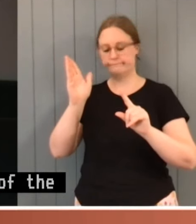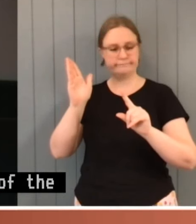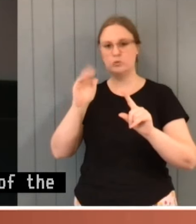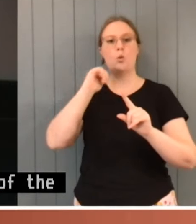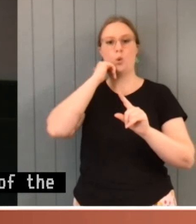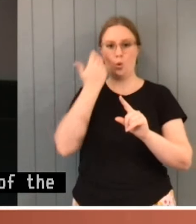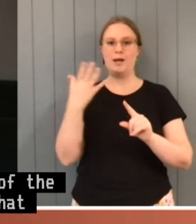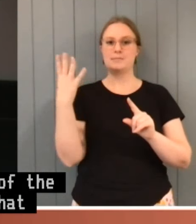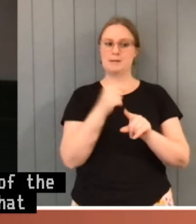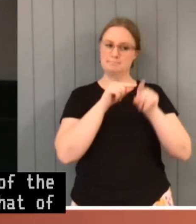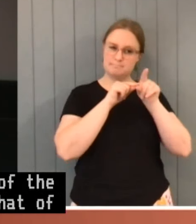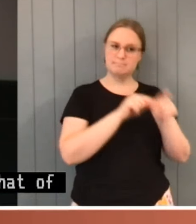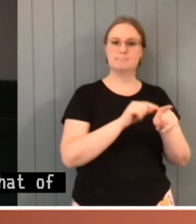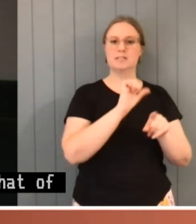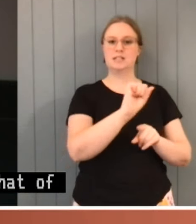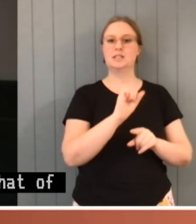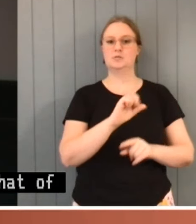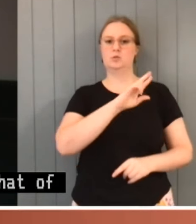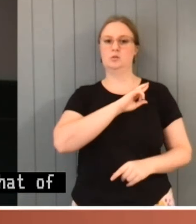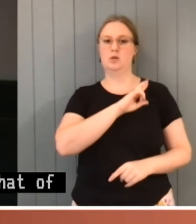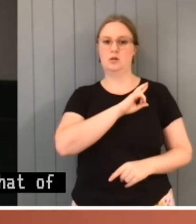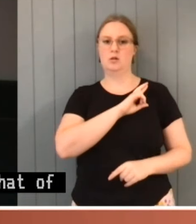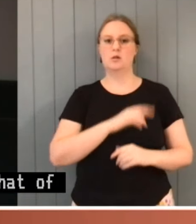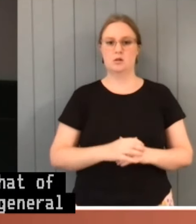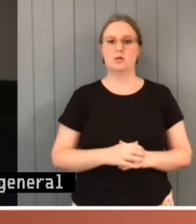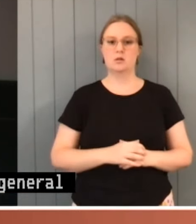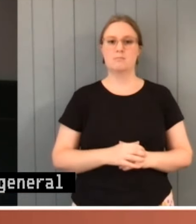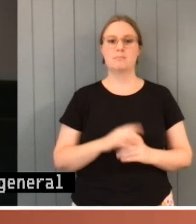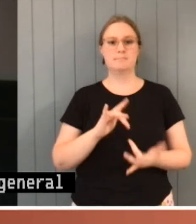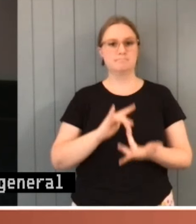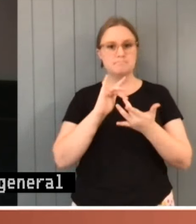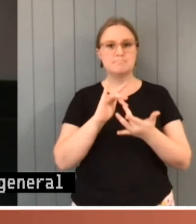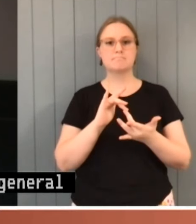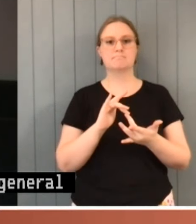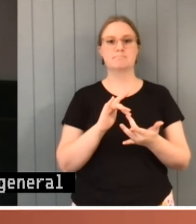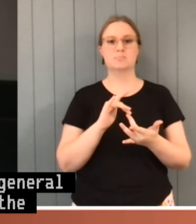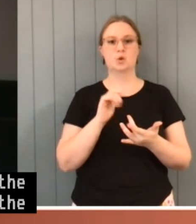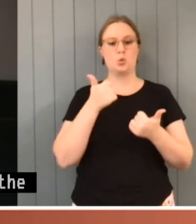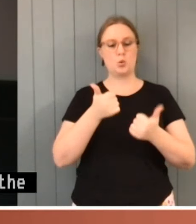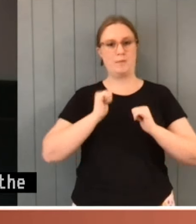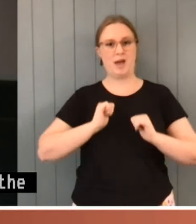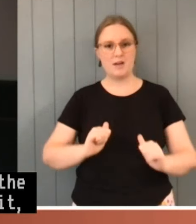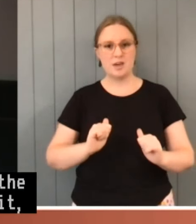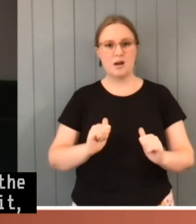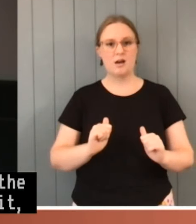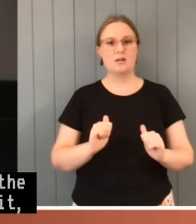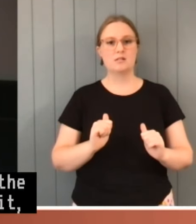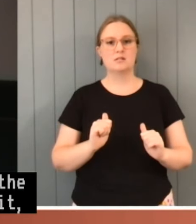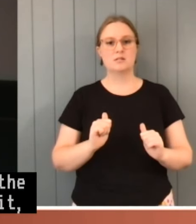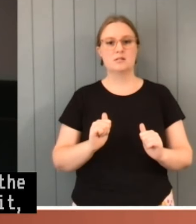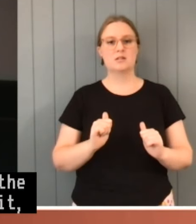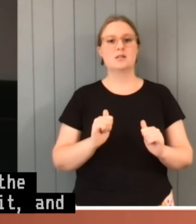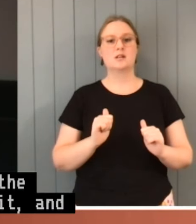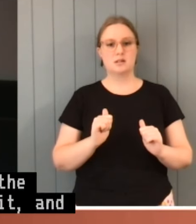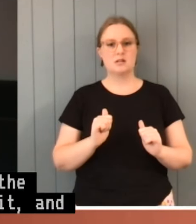general community the conduct of the executive, of criticizing it, and if necessary, of calling it to account in the constitutional way